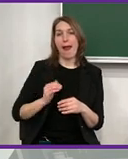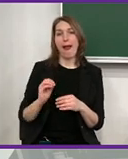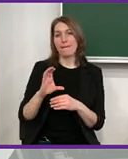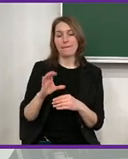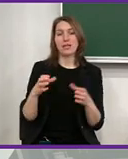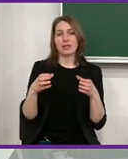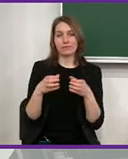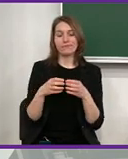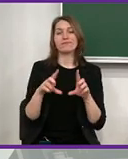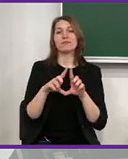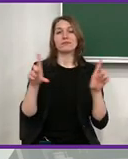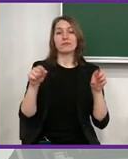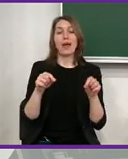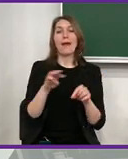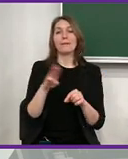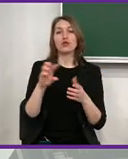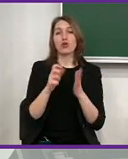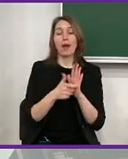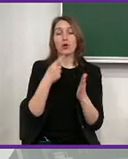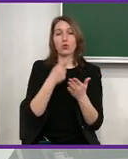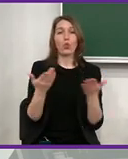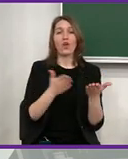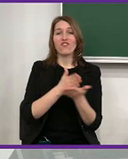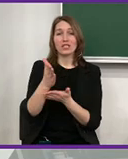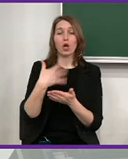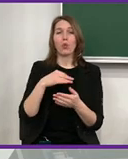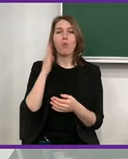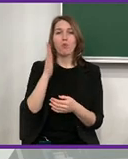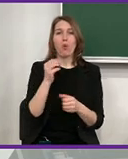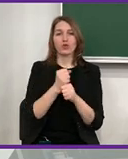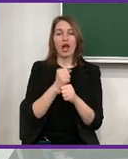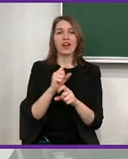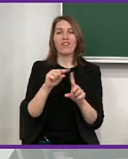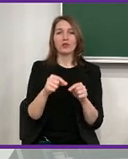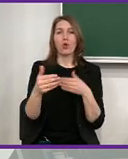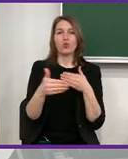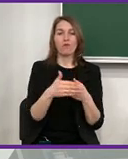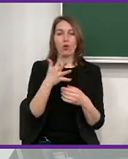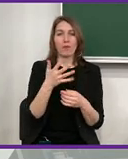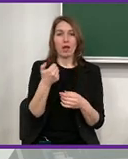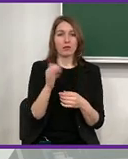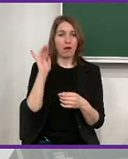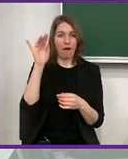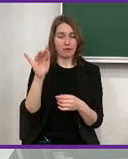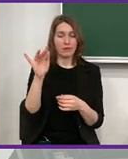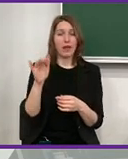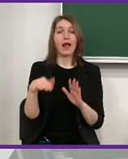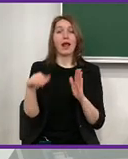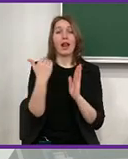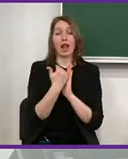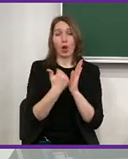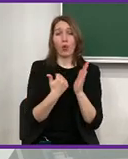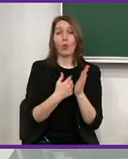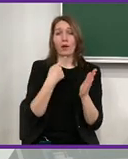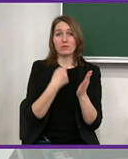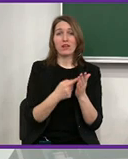As a state's own company, we are guided